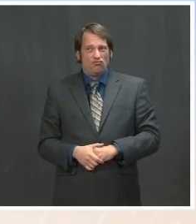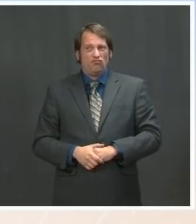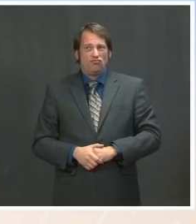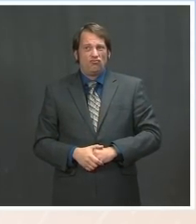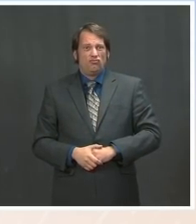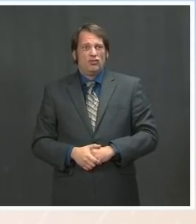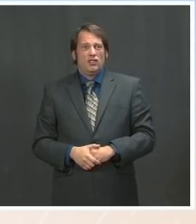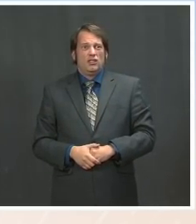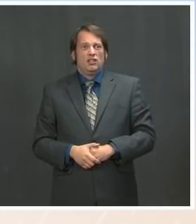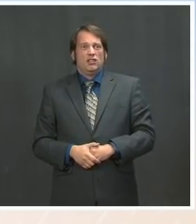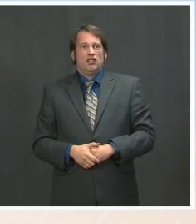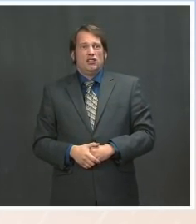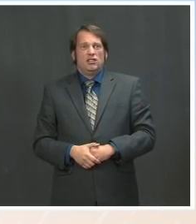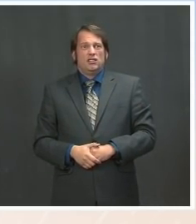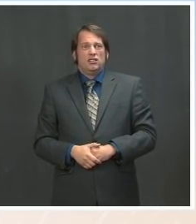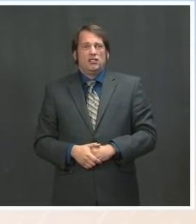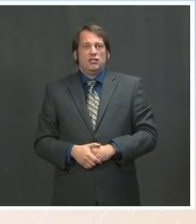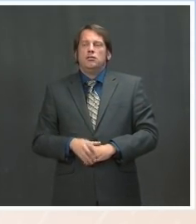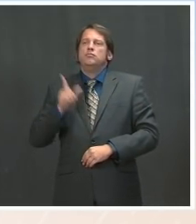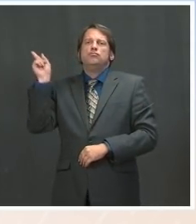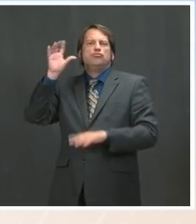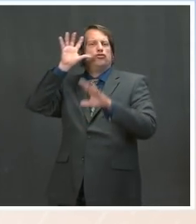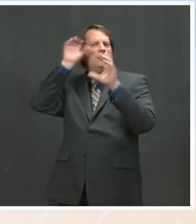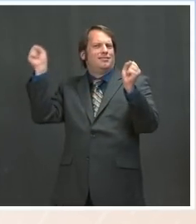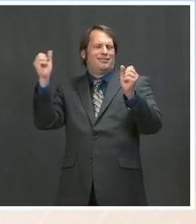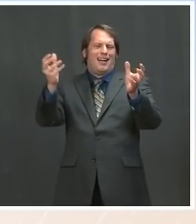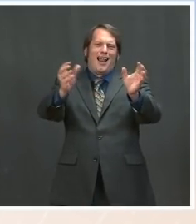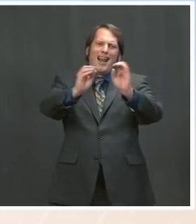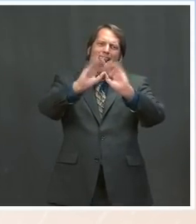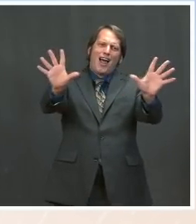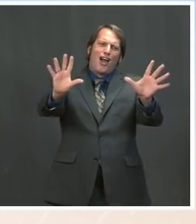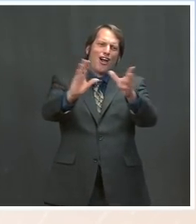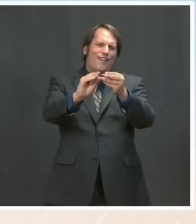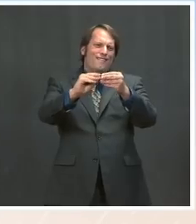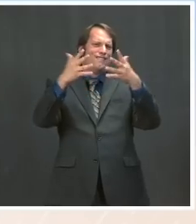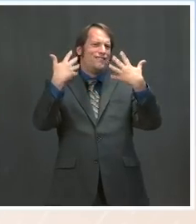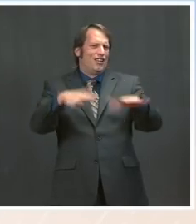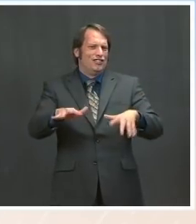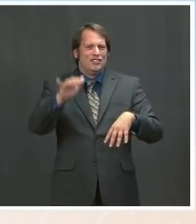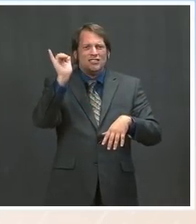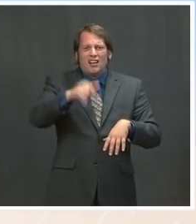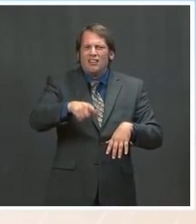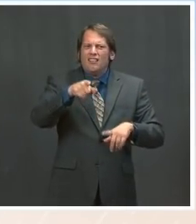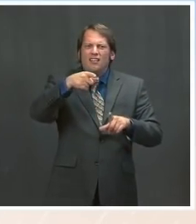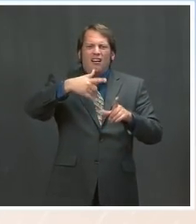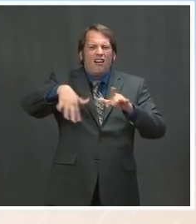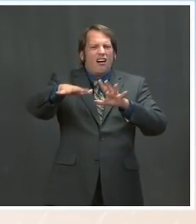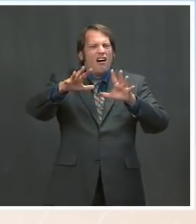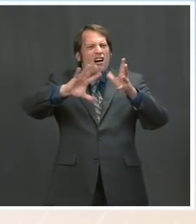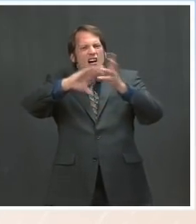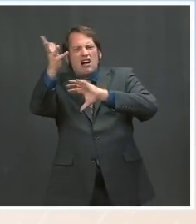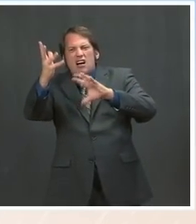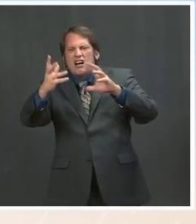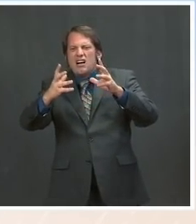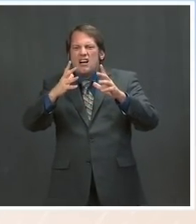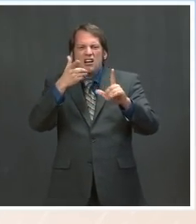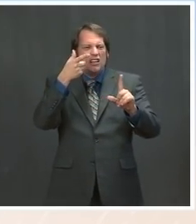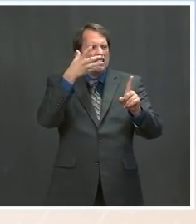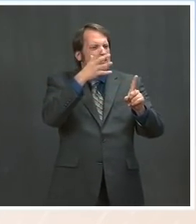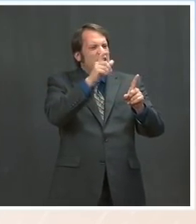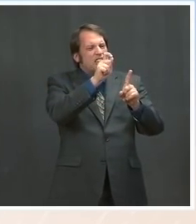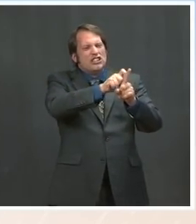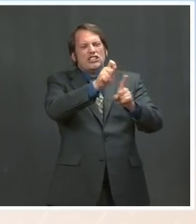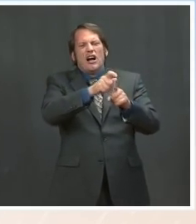issue of police violence against people of color, communities of color, is one of great anguish. And it's exhausting